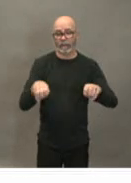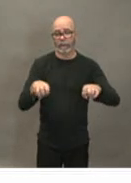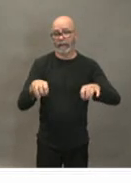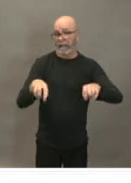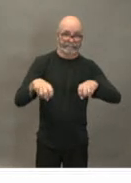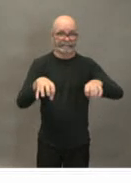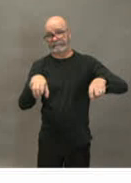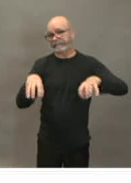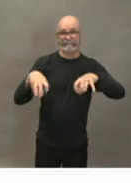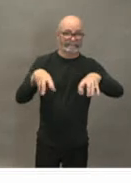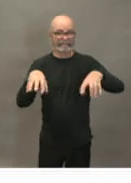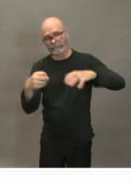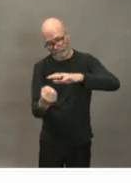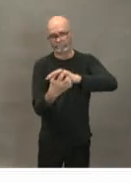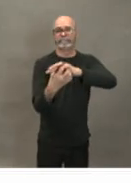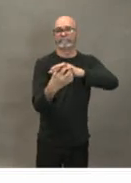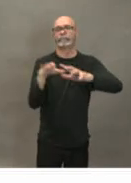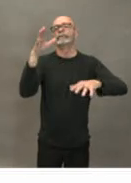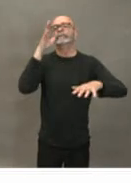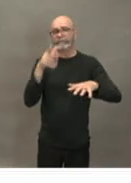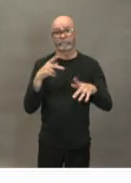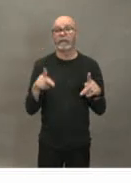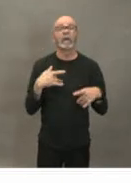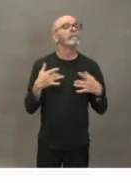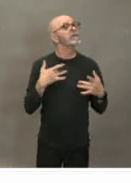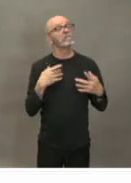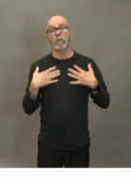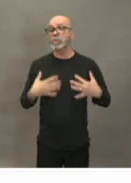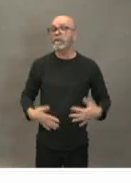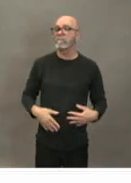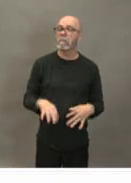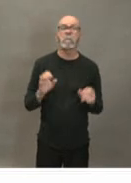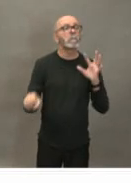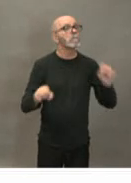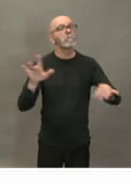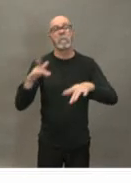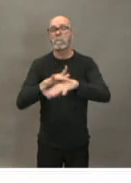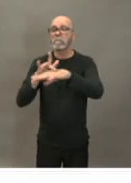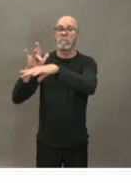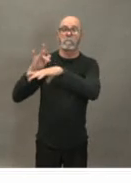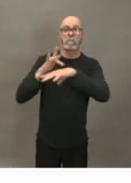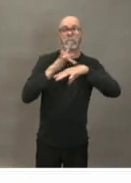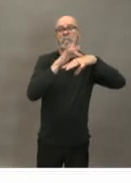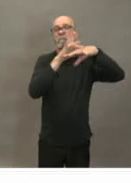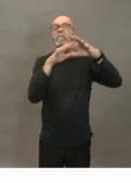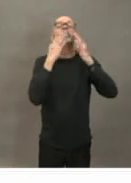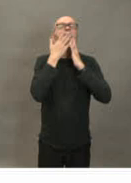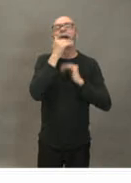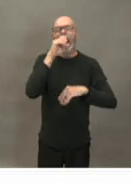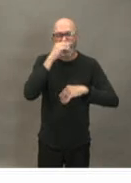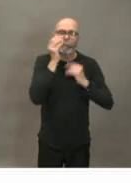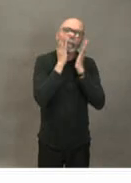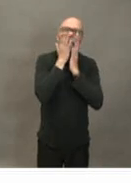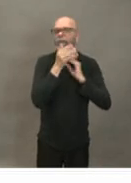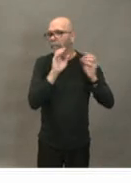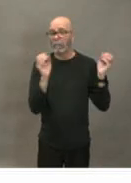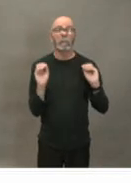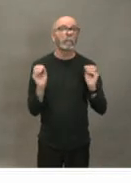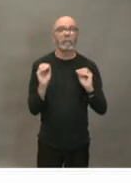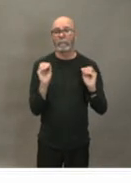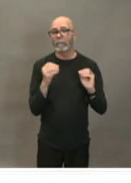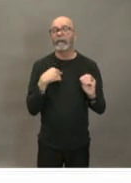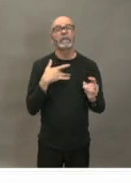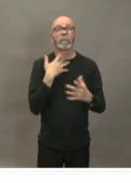touch our through our days we put our hands to our our face and then we infect ourselves. So the ways we can actually that are